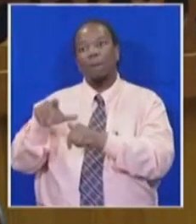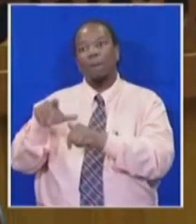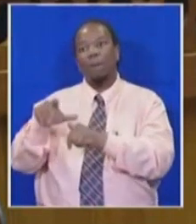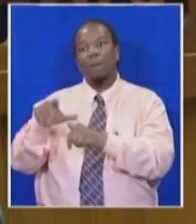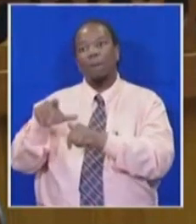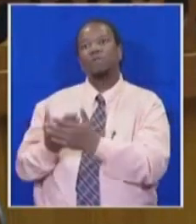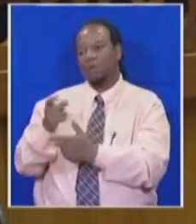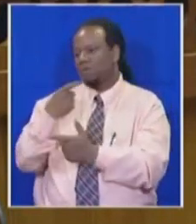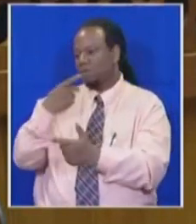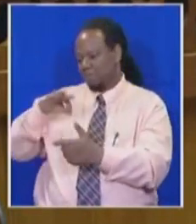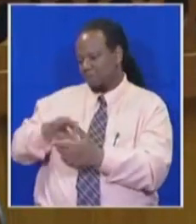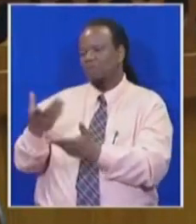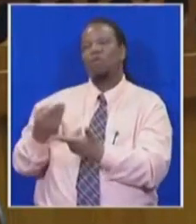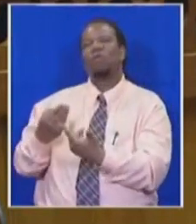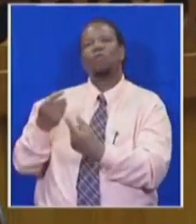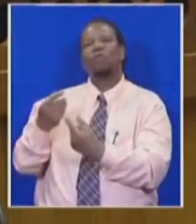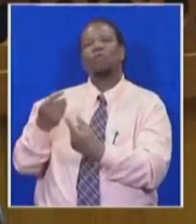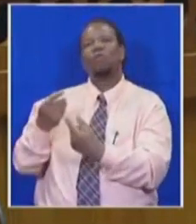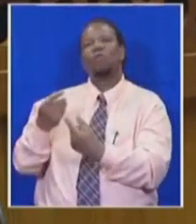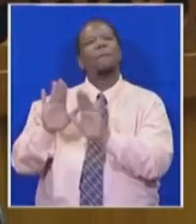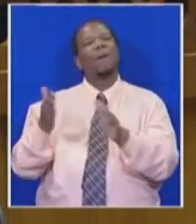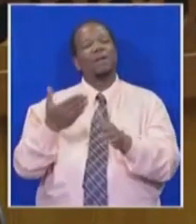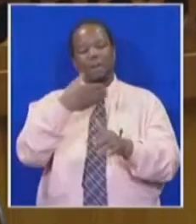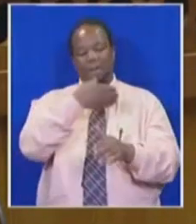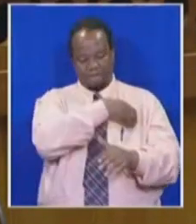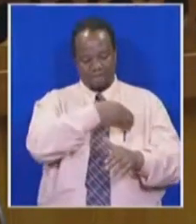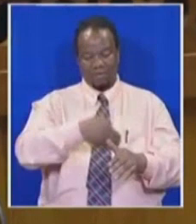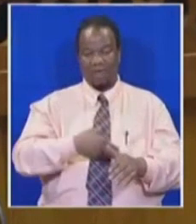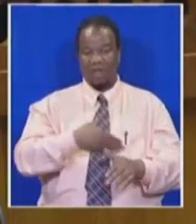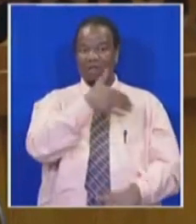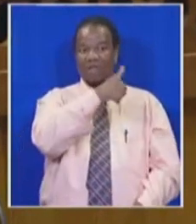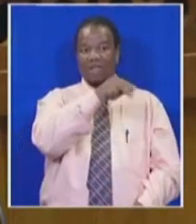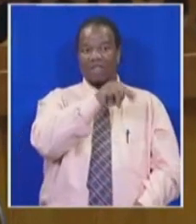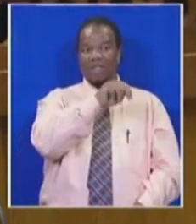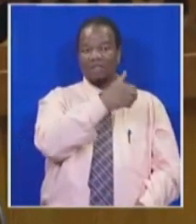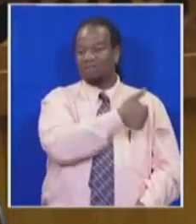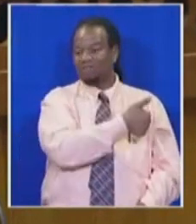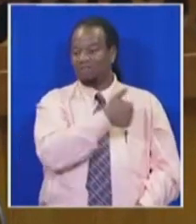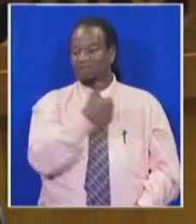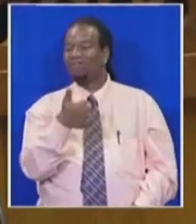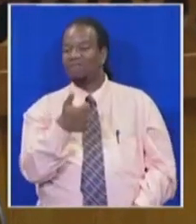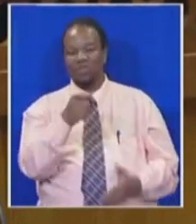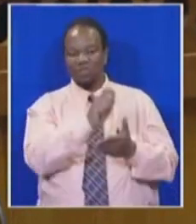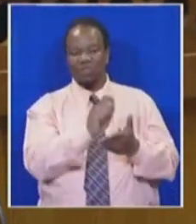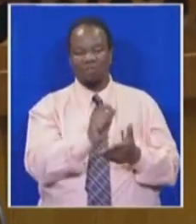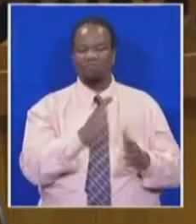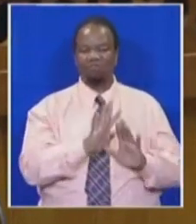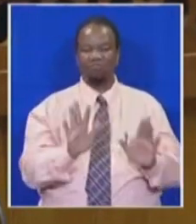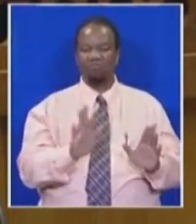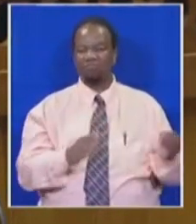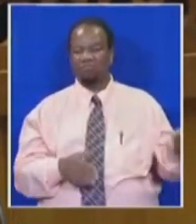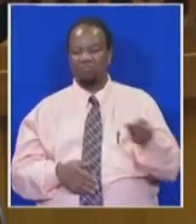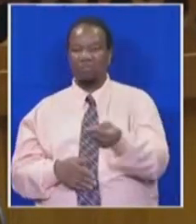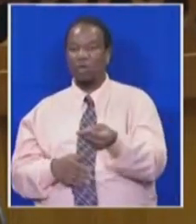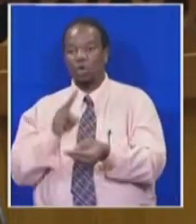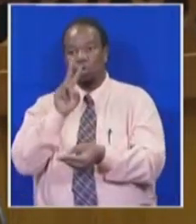And then the President of the ANC brought that bill back to Parliament without having signed it, of course two and